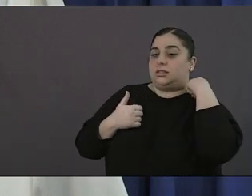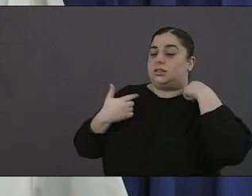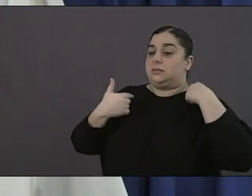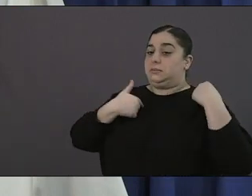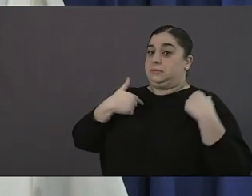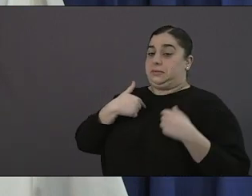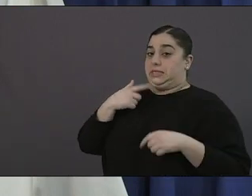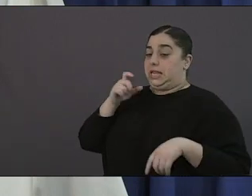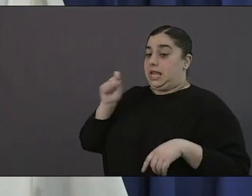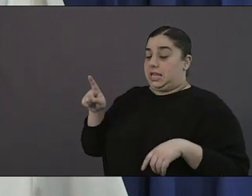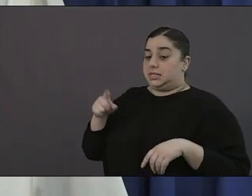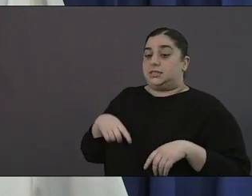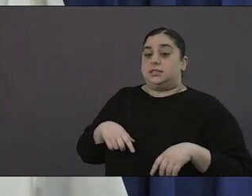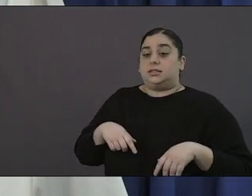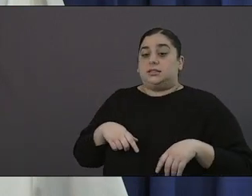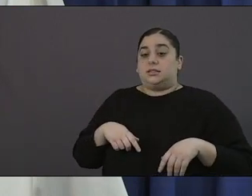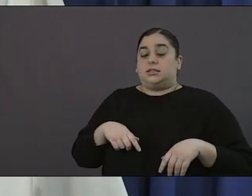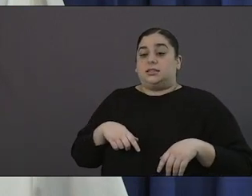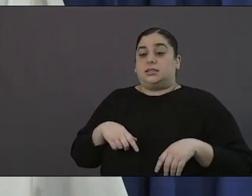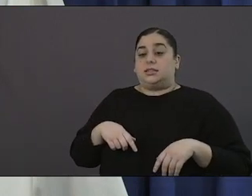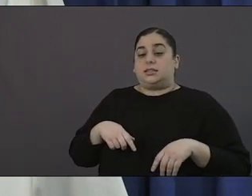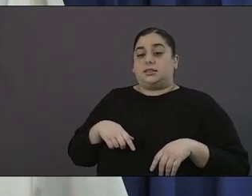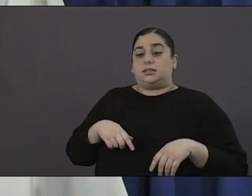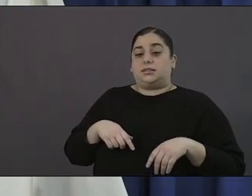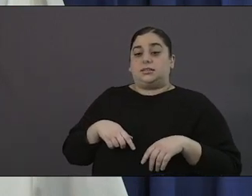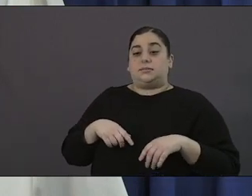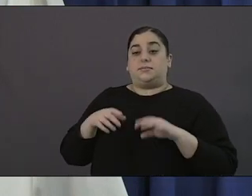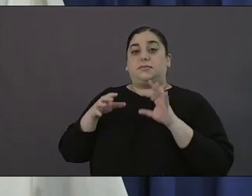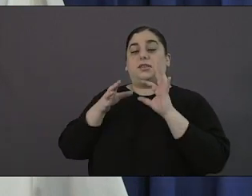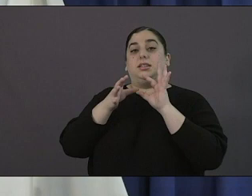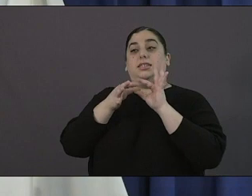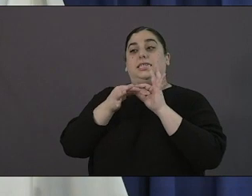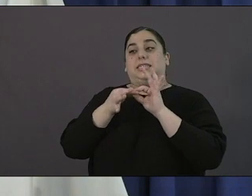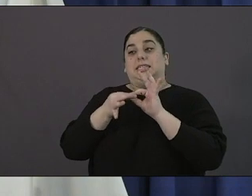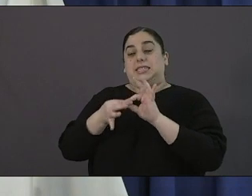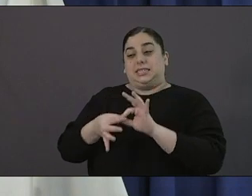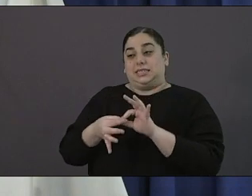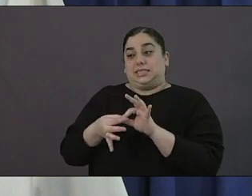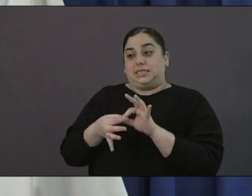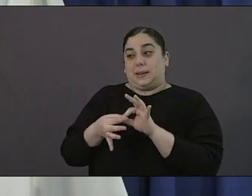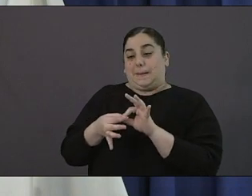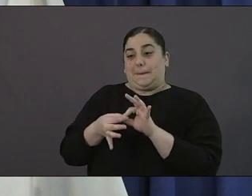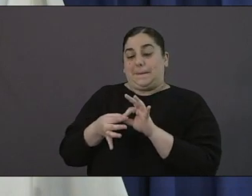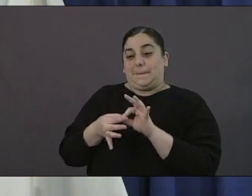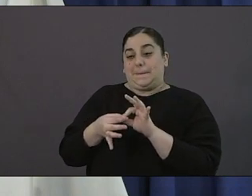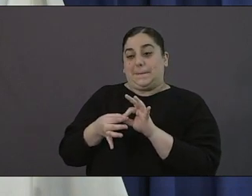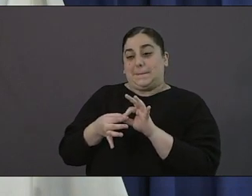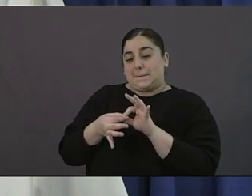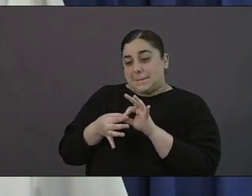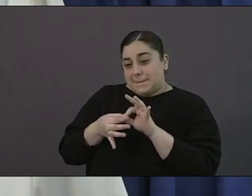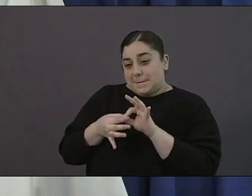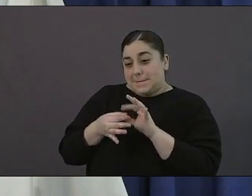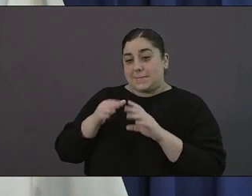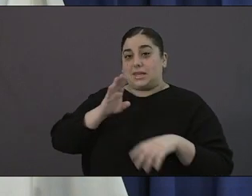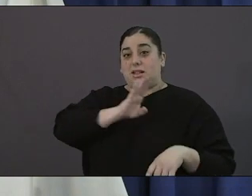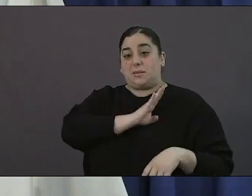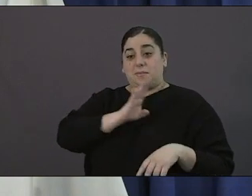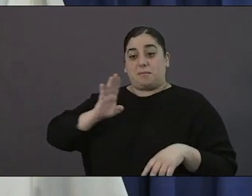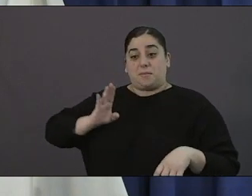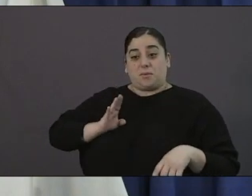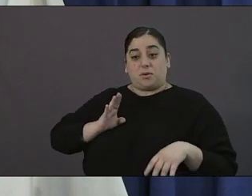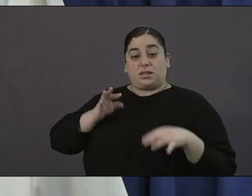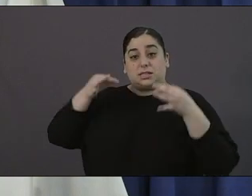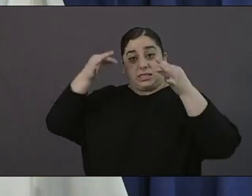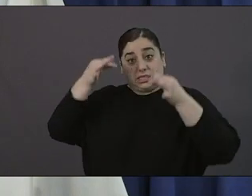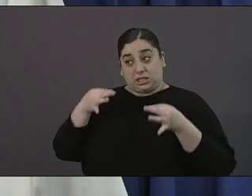to ask regarding the fair for the fair grounds board decision today